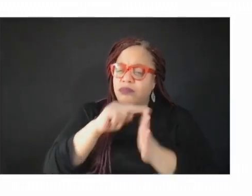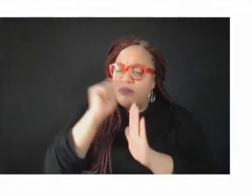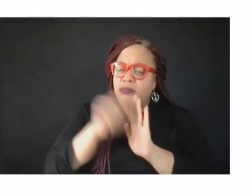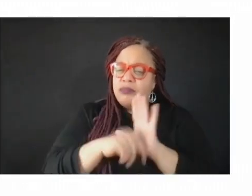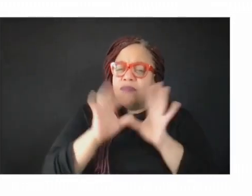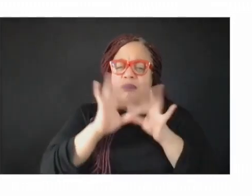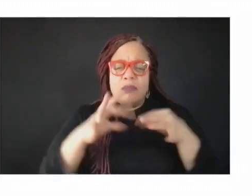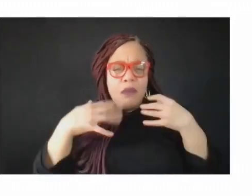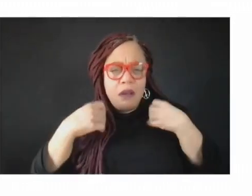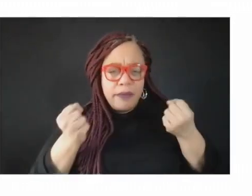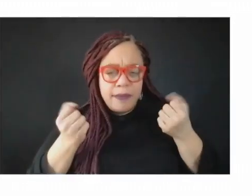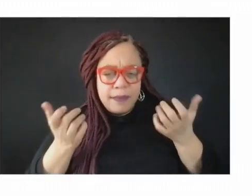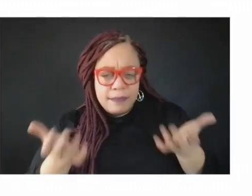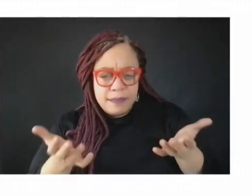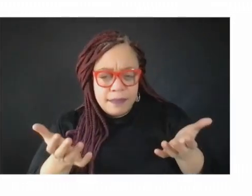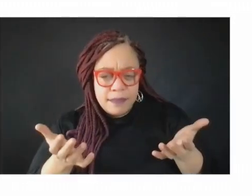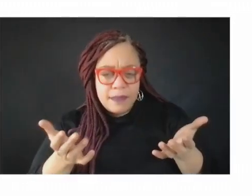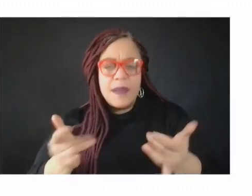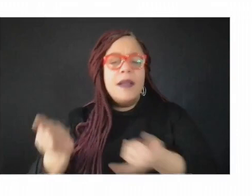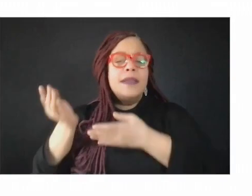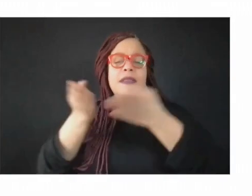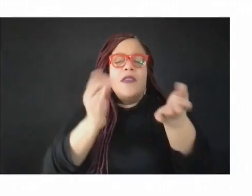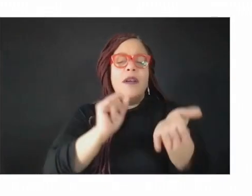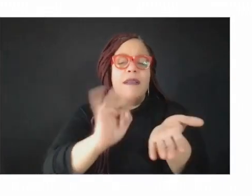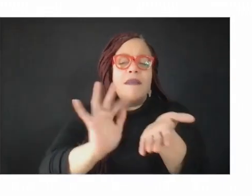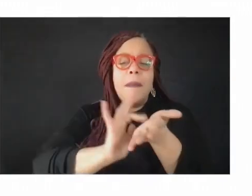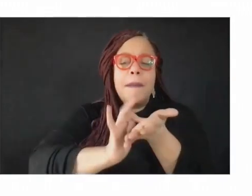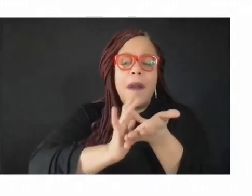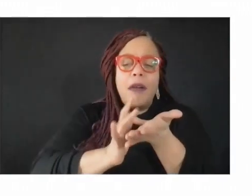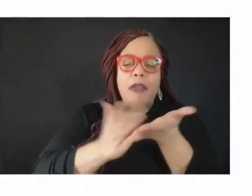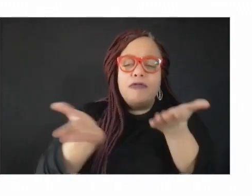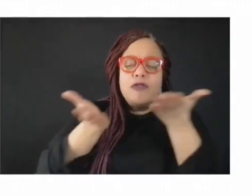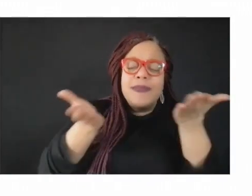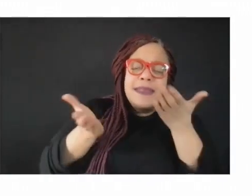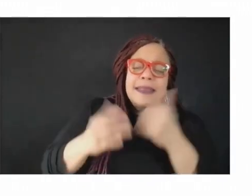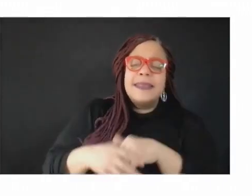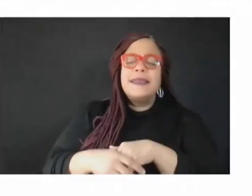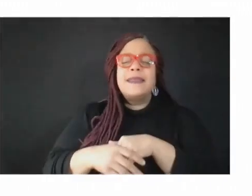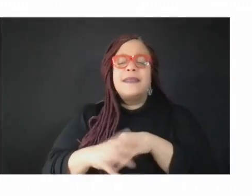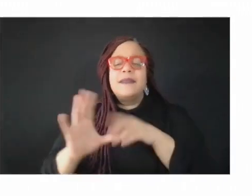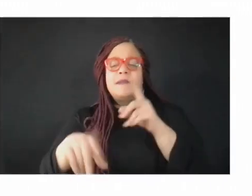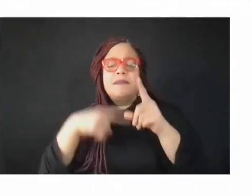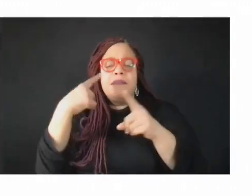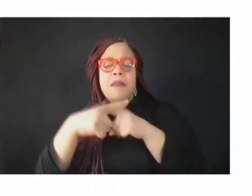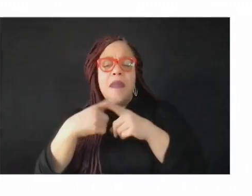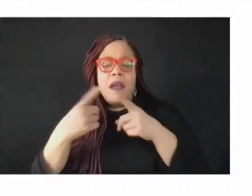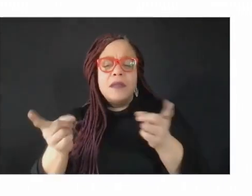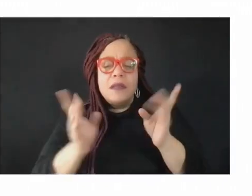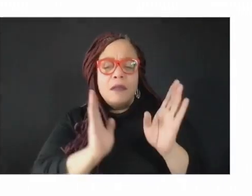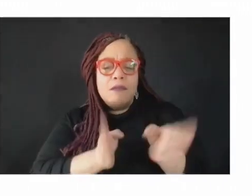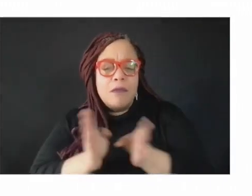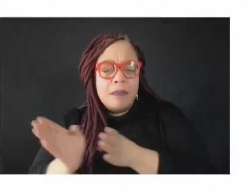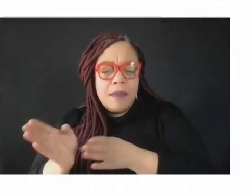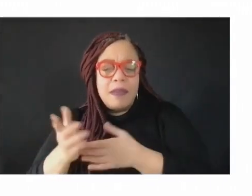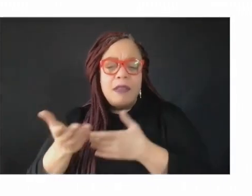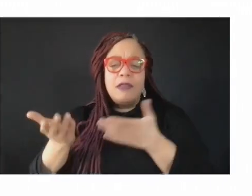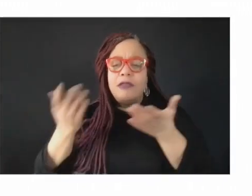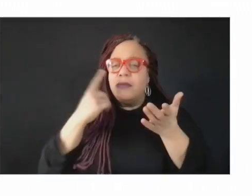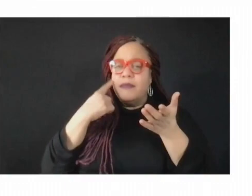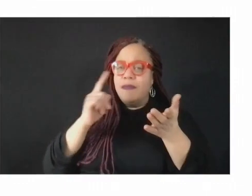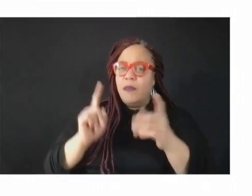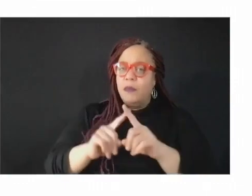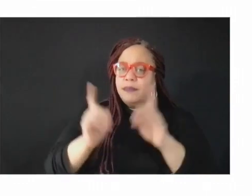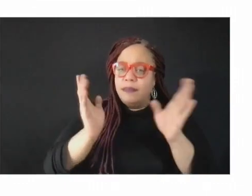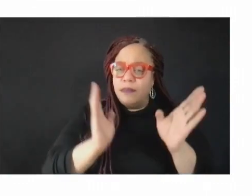services, and emergency preparedness interventions can actually take place? This is exactly what we did 20